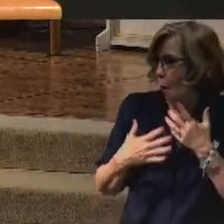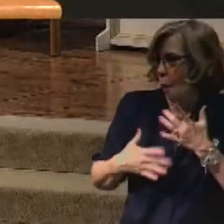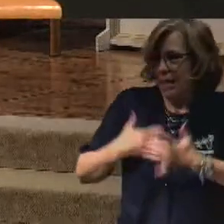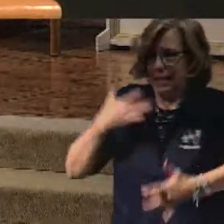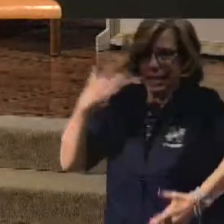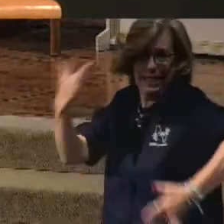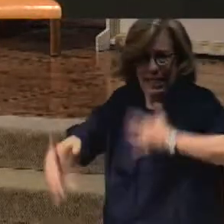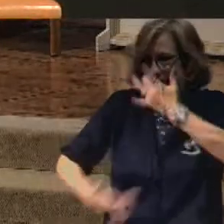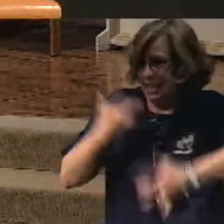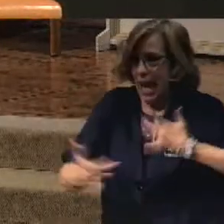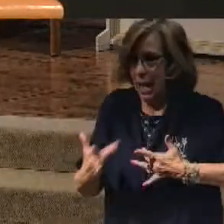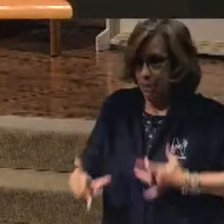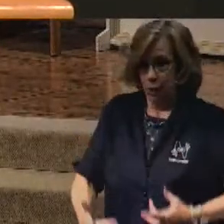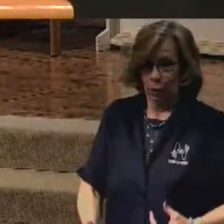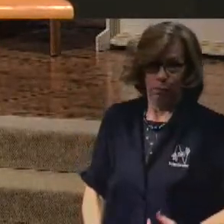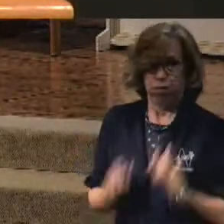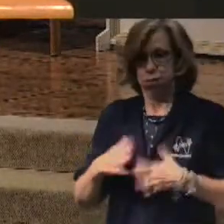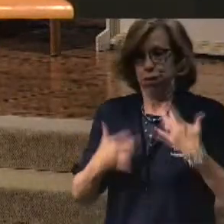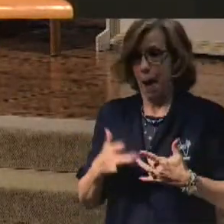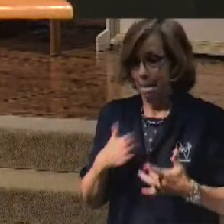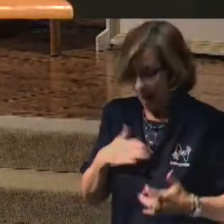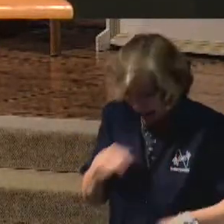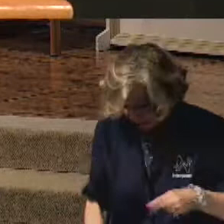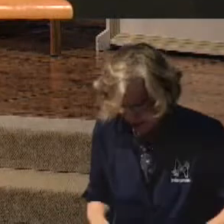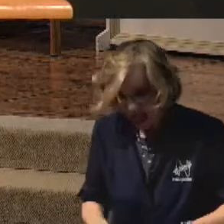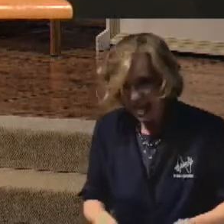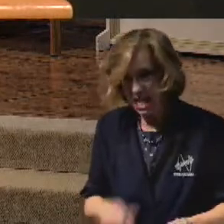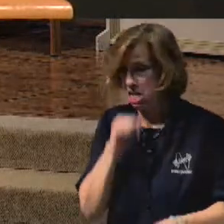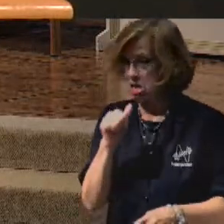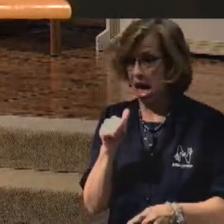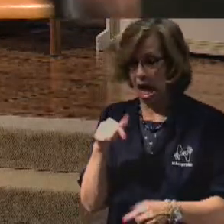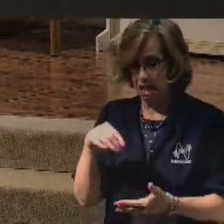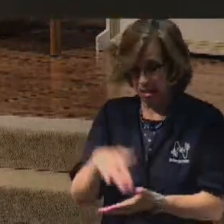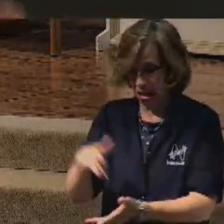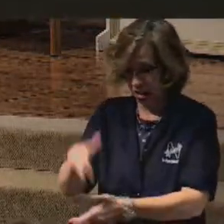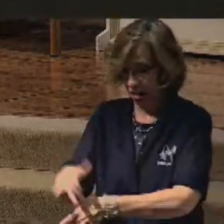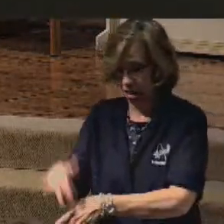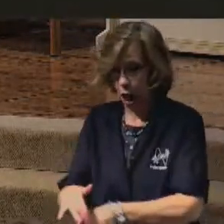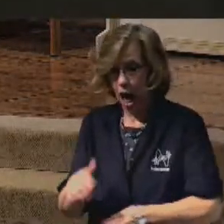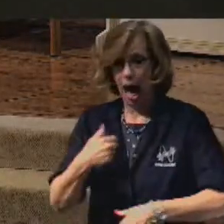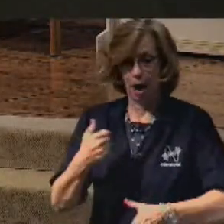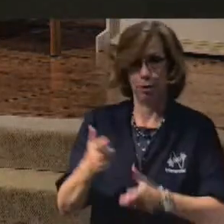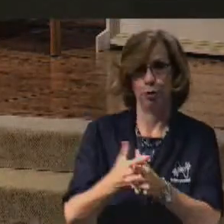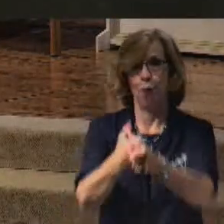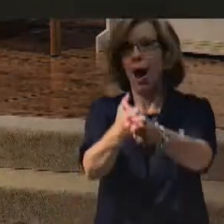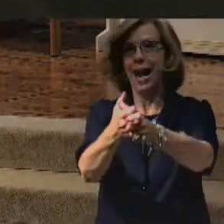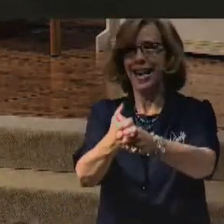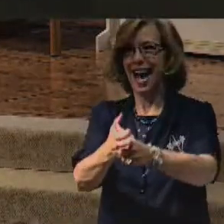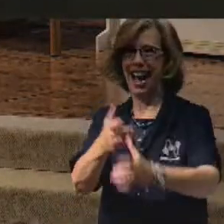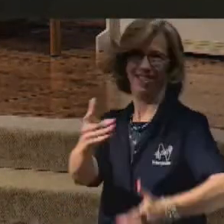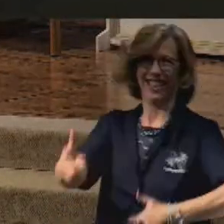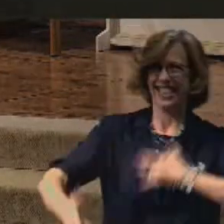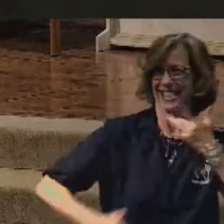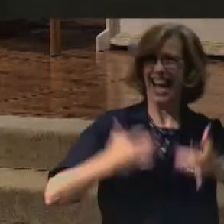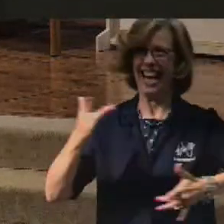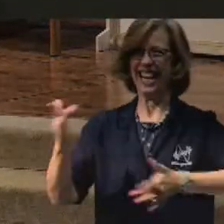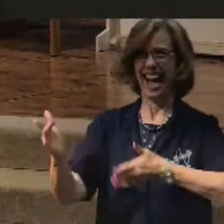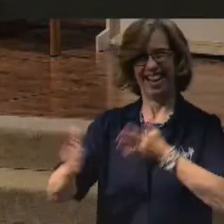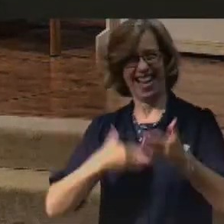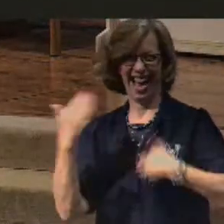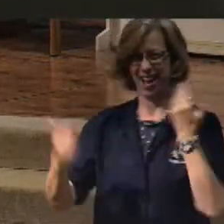I mean, it was almost like my feet weren't even touching the ground. I was, I was running and I was enjoying it.